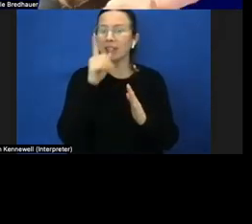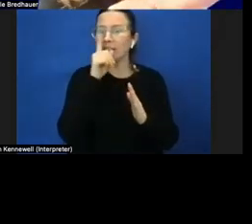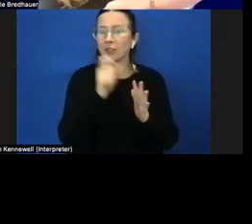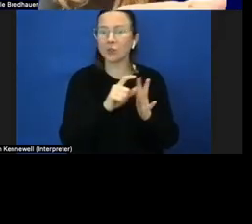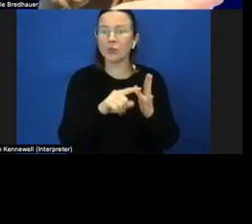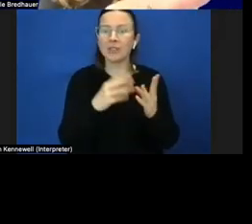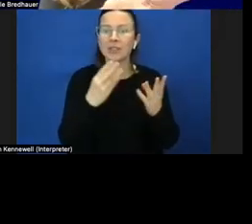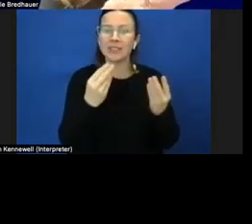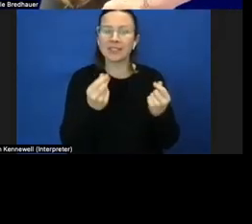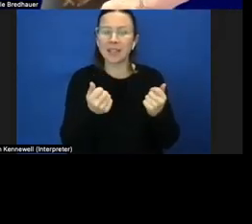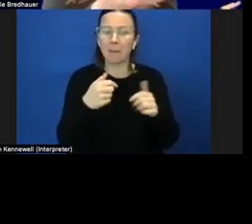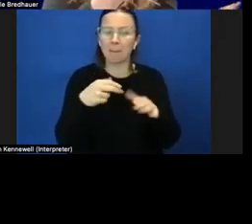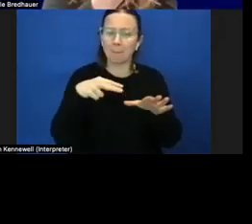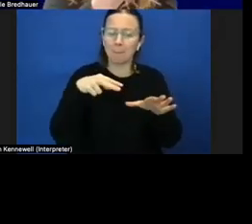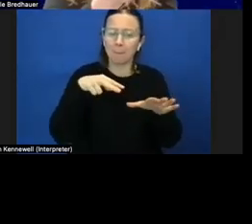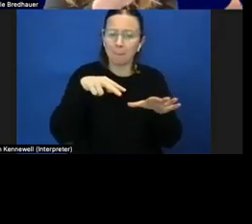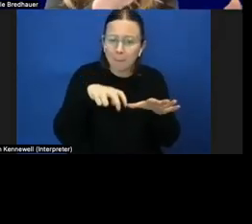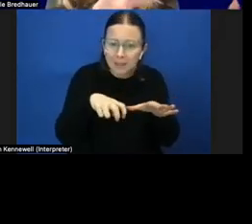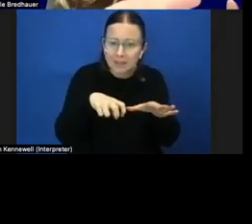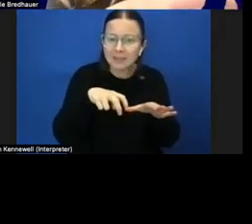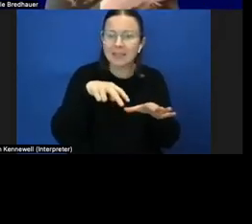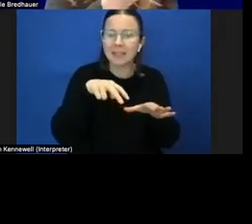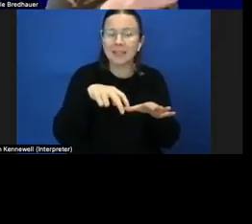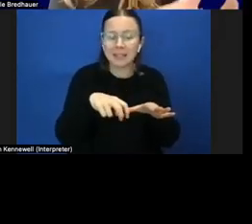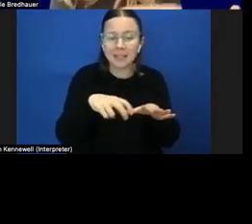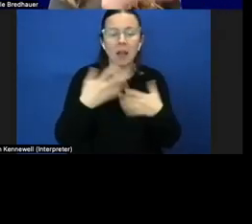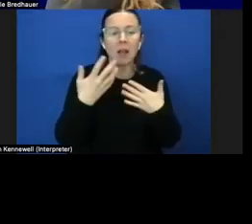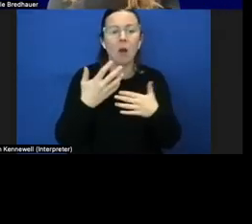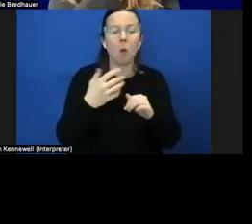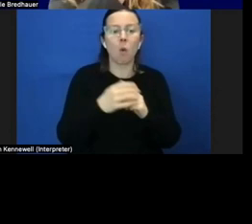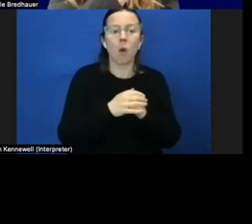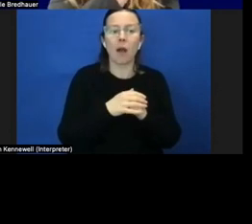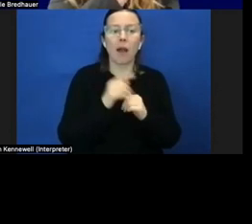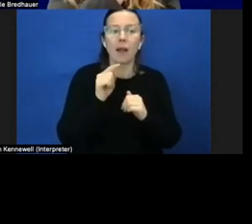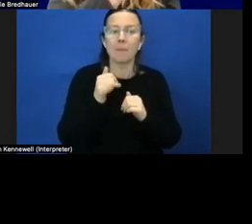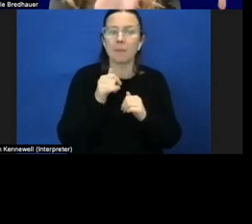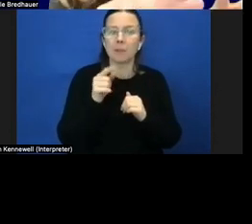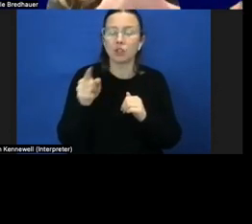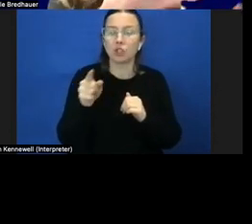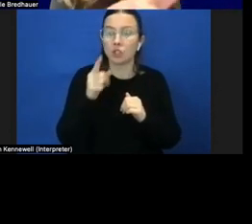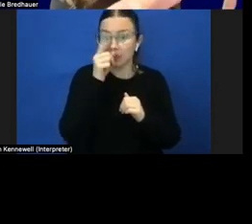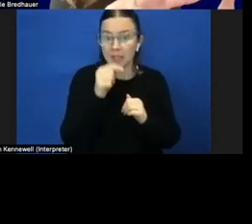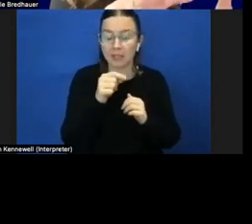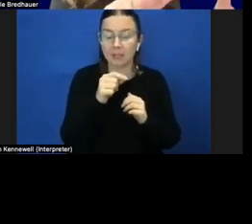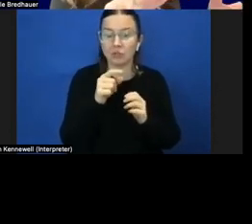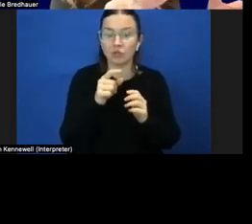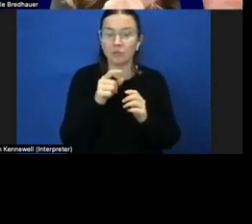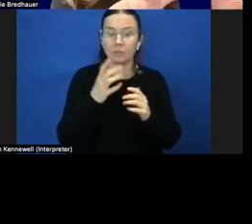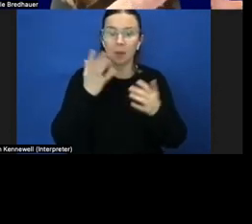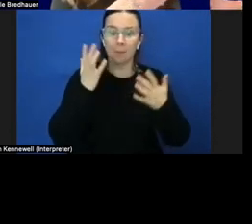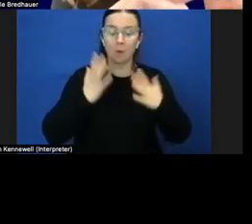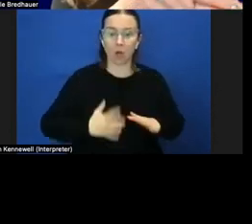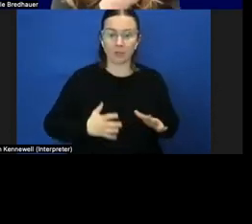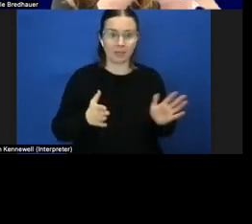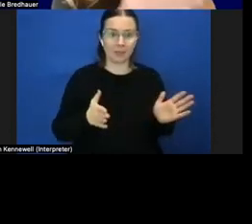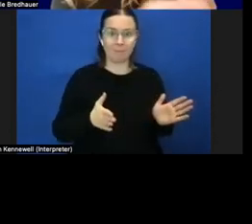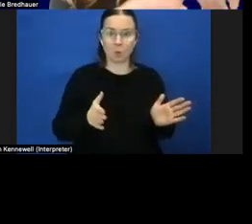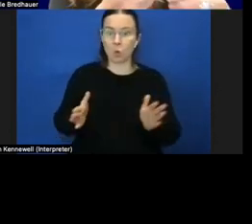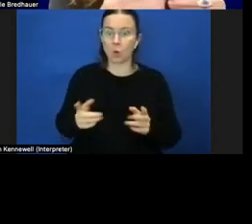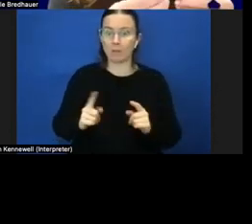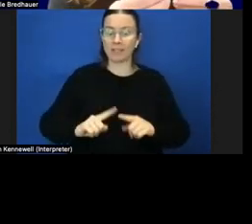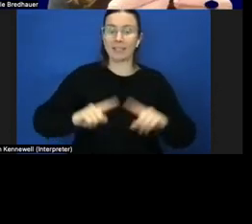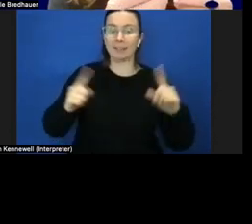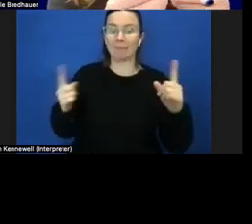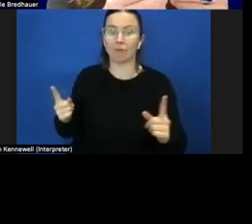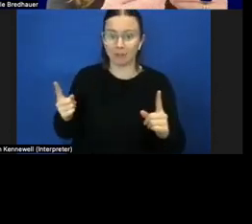some knee bending um this perhaps will allow her to go to transition her body different and so again